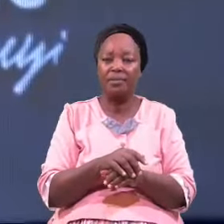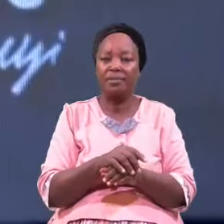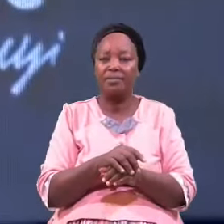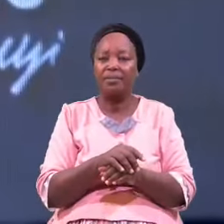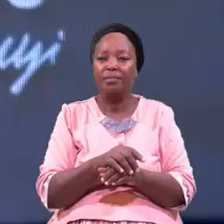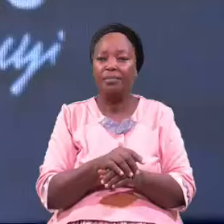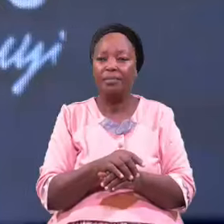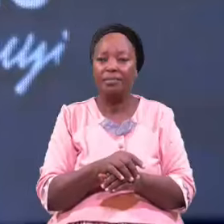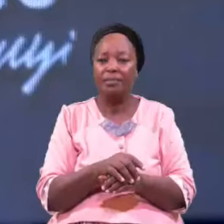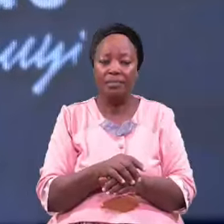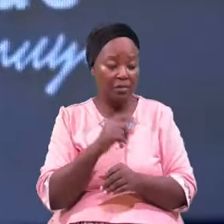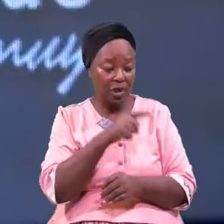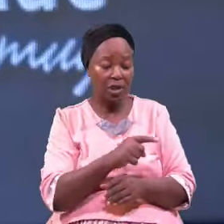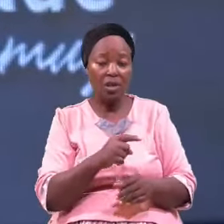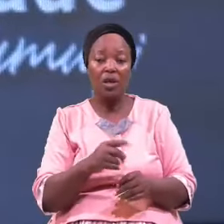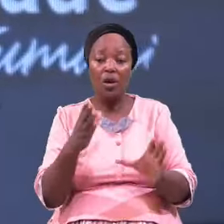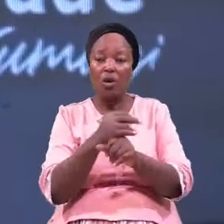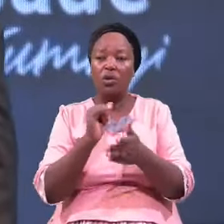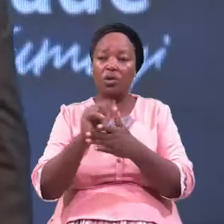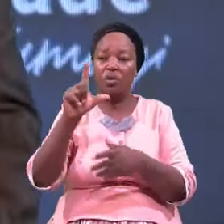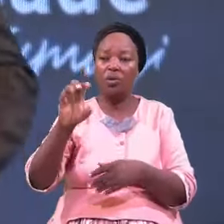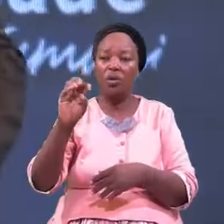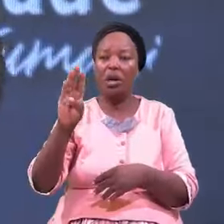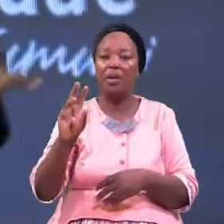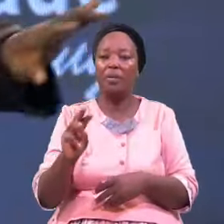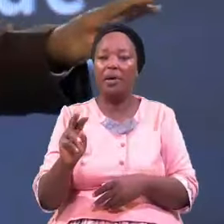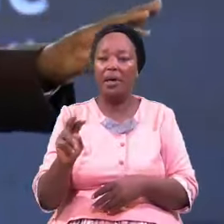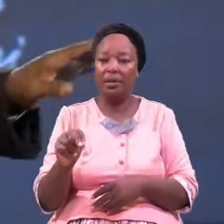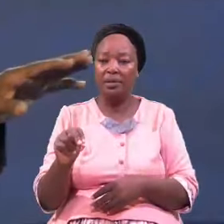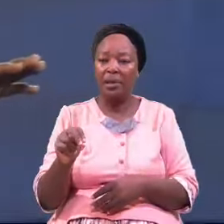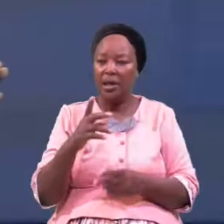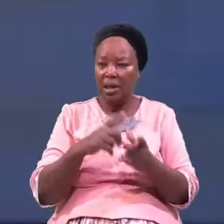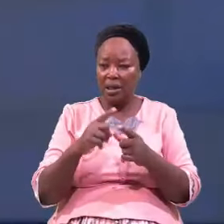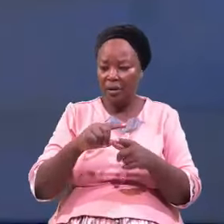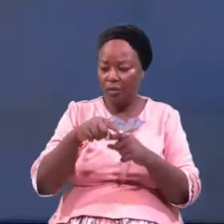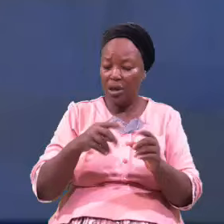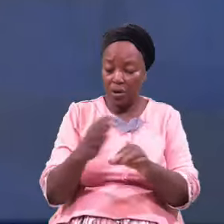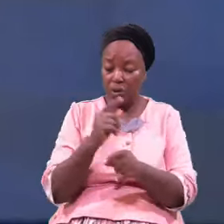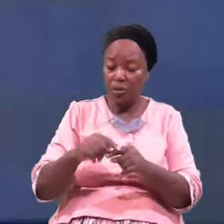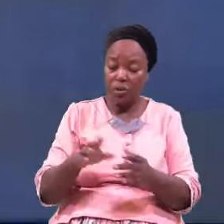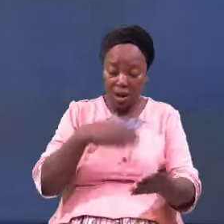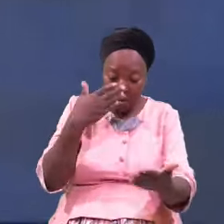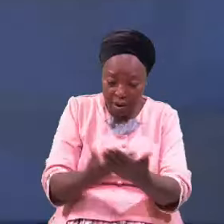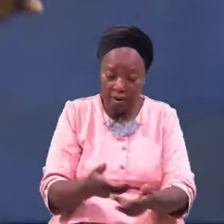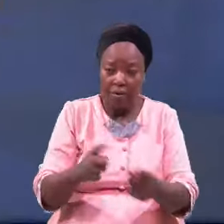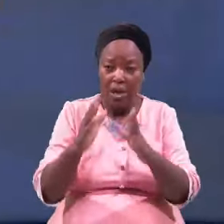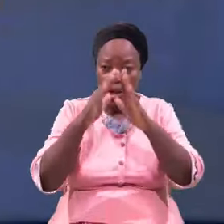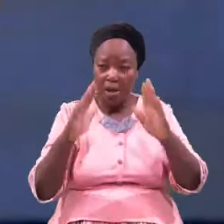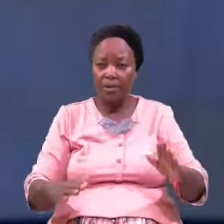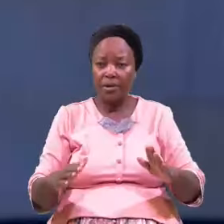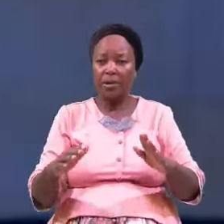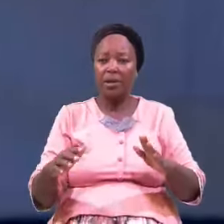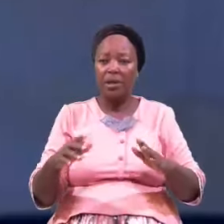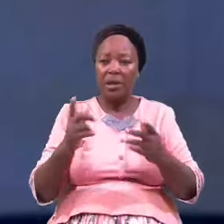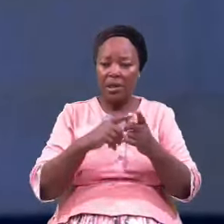He Got To Lebanon And When He Got To His House They Made A Deal